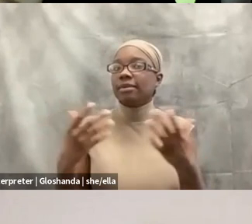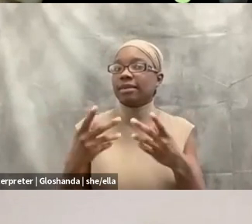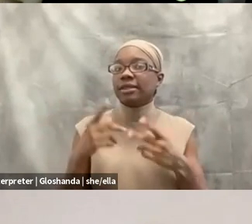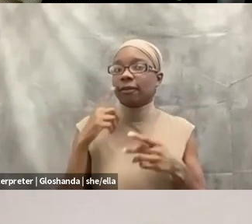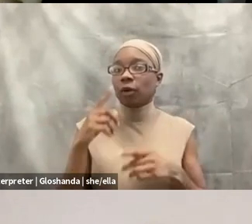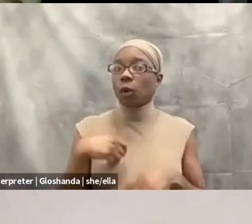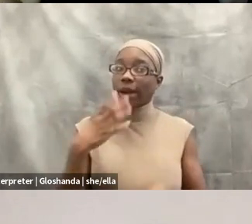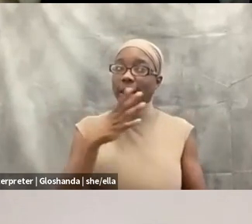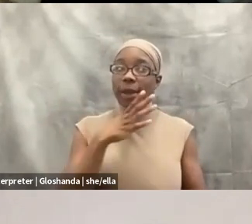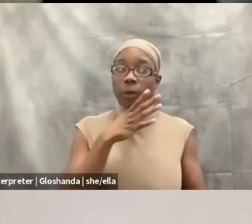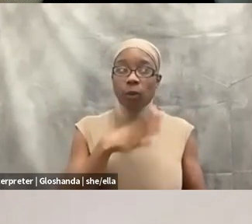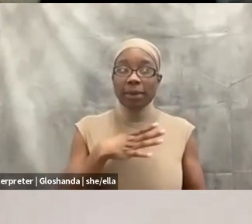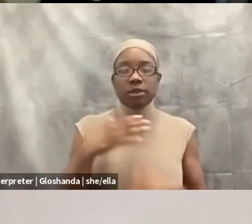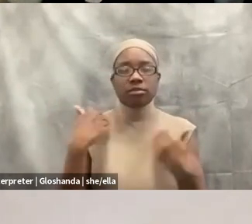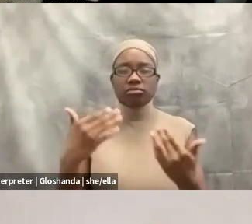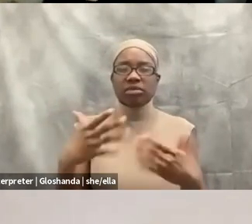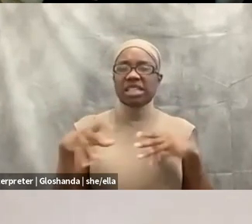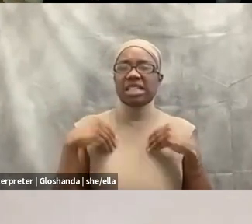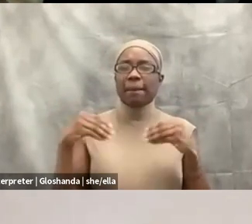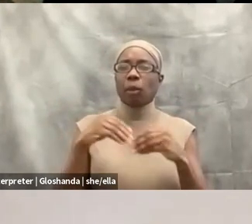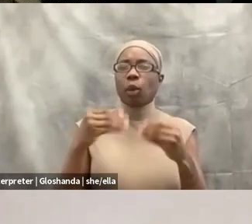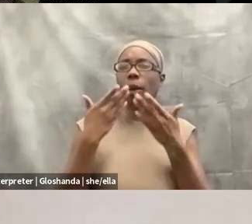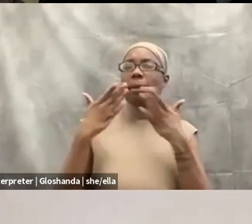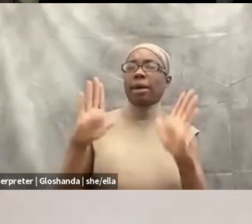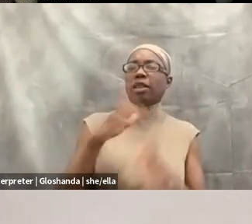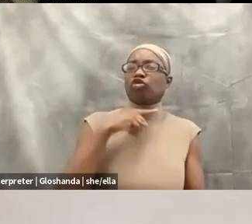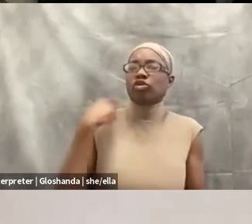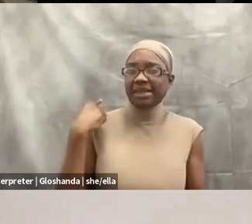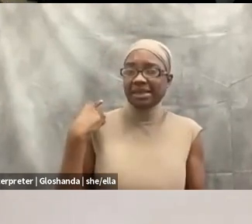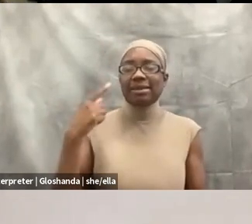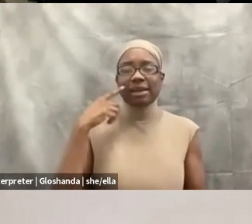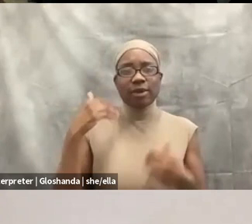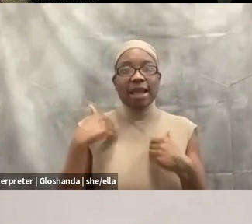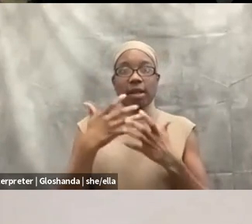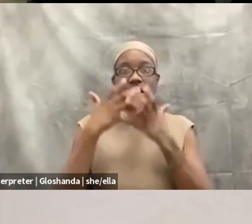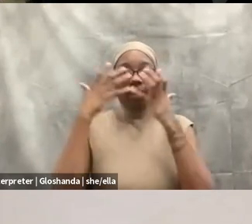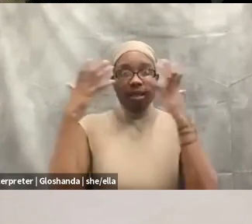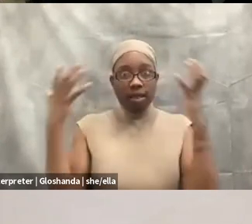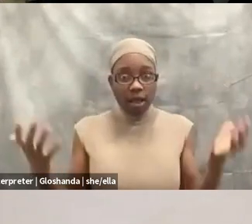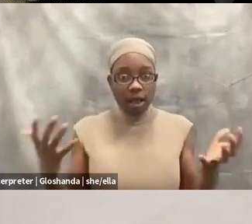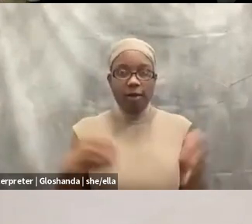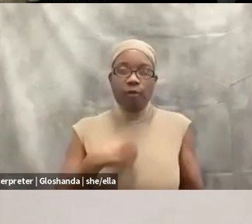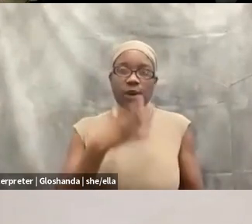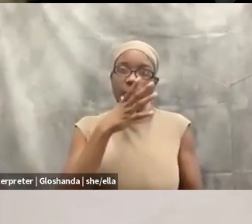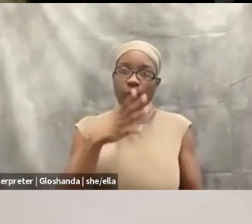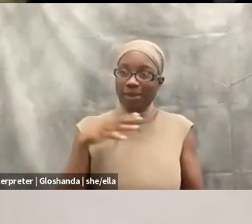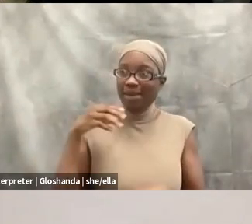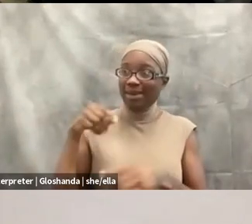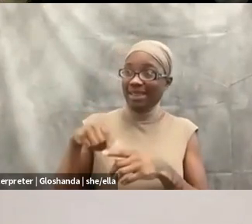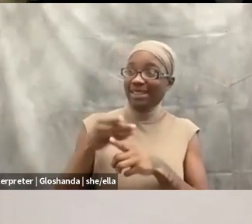this. Um, as like, I think there are lots and lots of white women in the field who